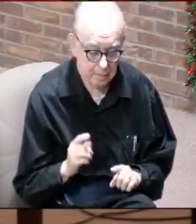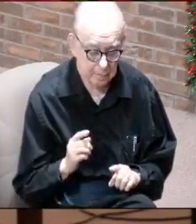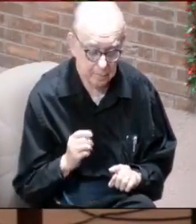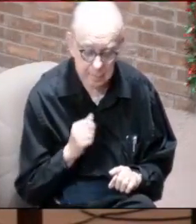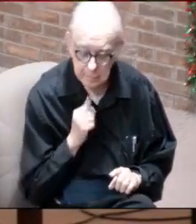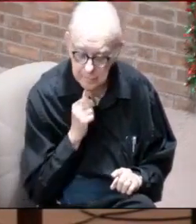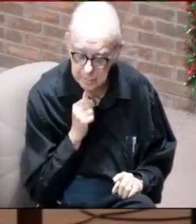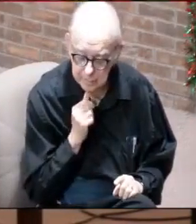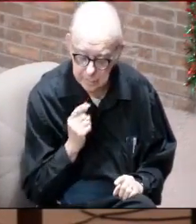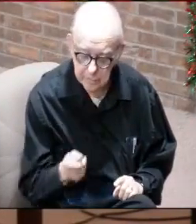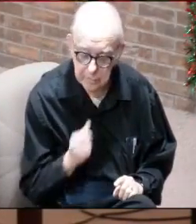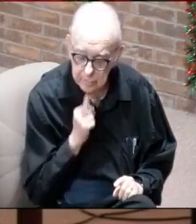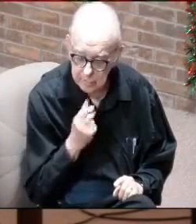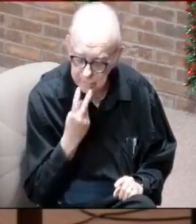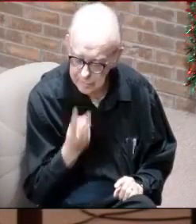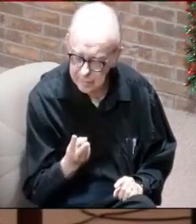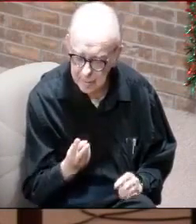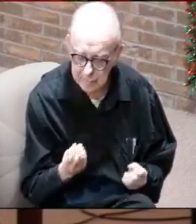lot of those